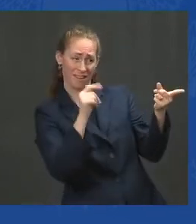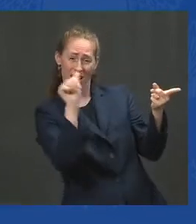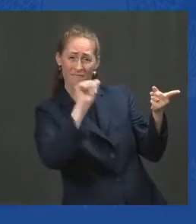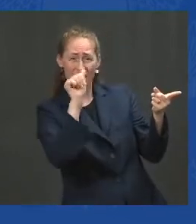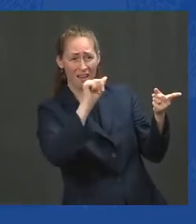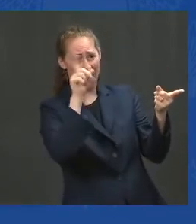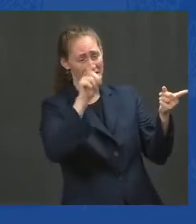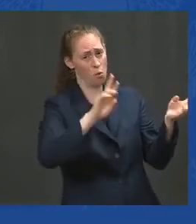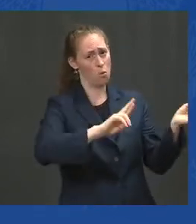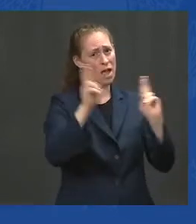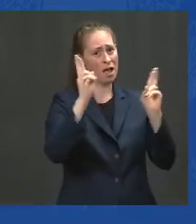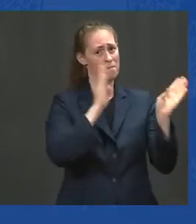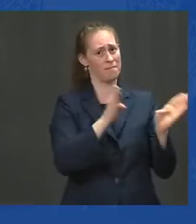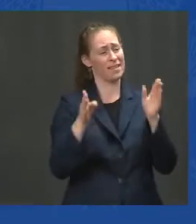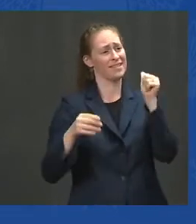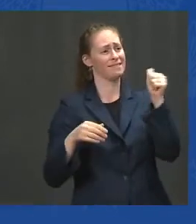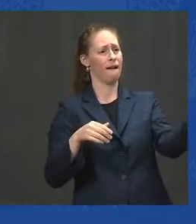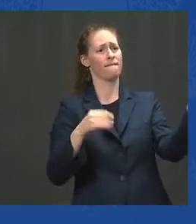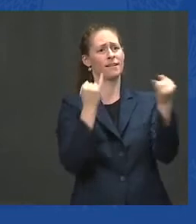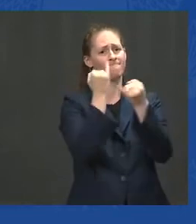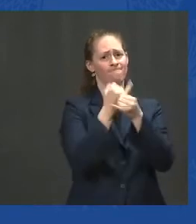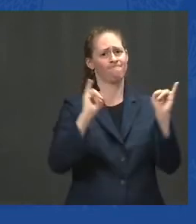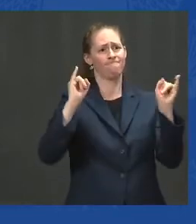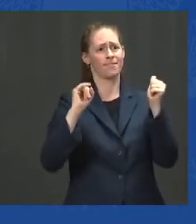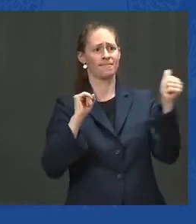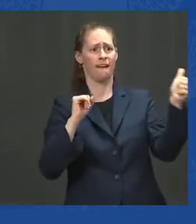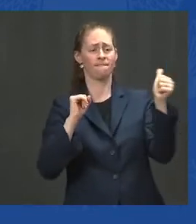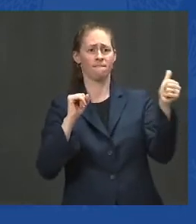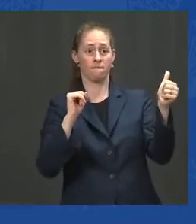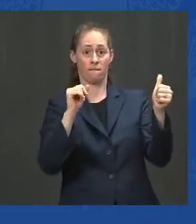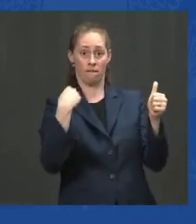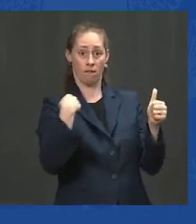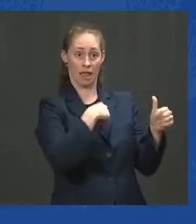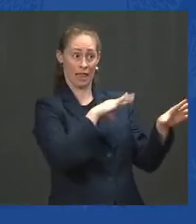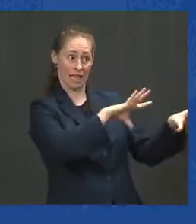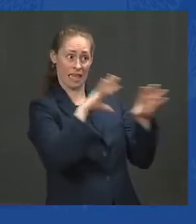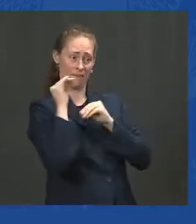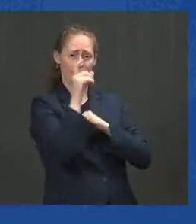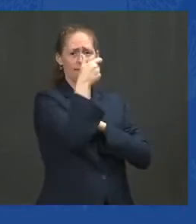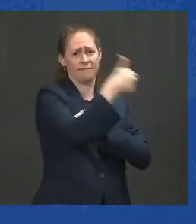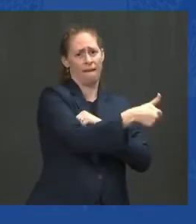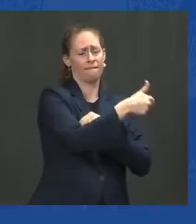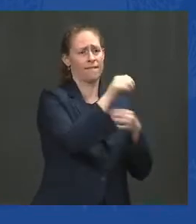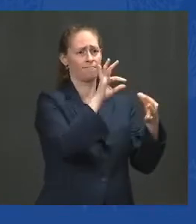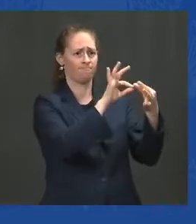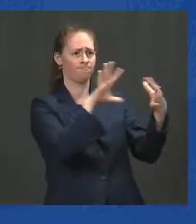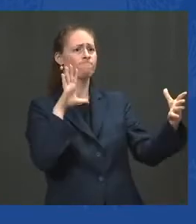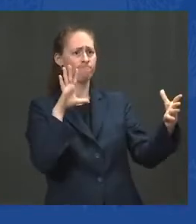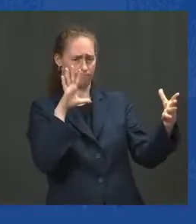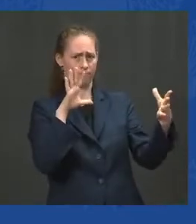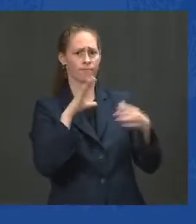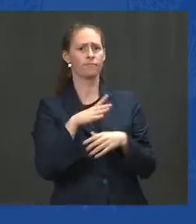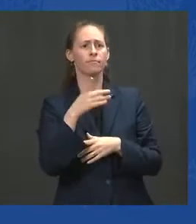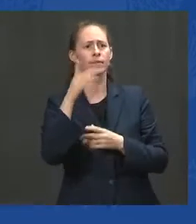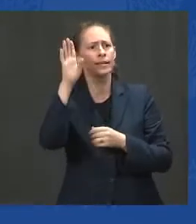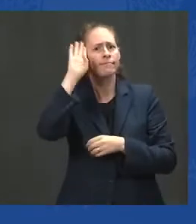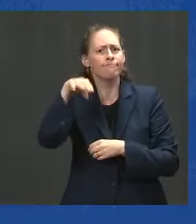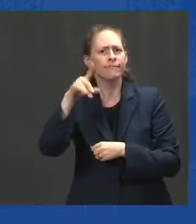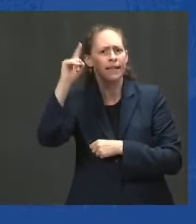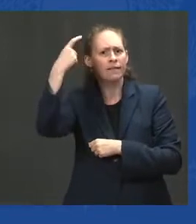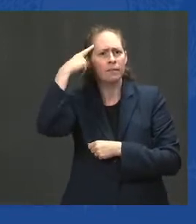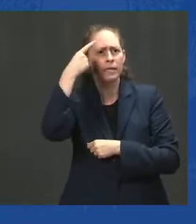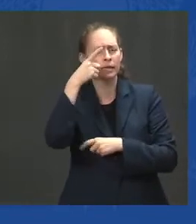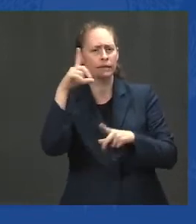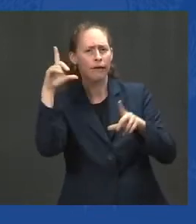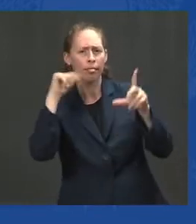wars after the U.S. military departed, to clean up the corruption in government so that the government could